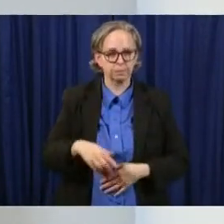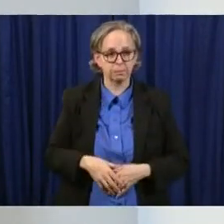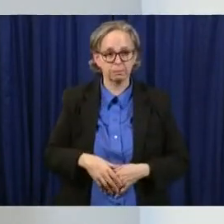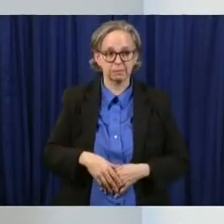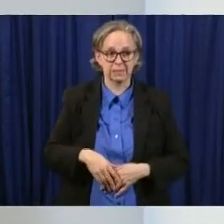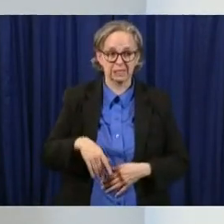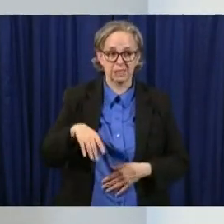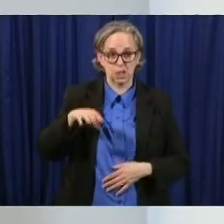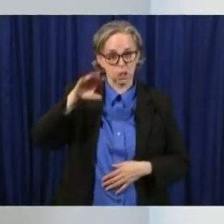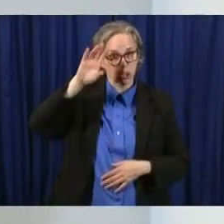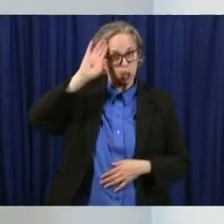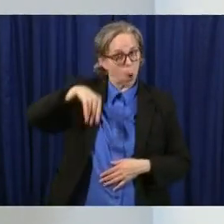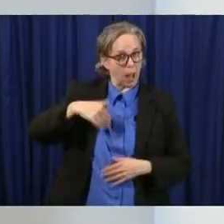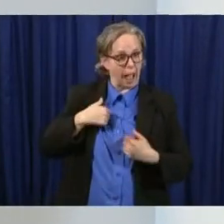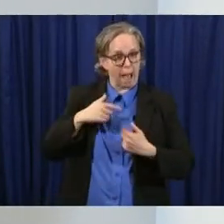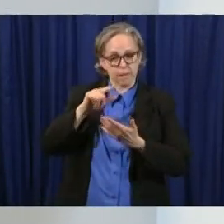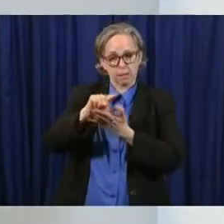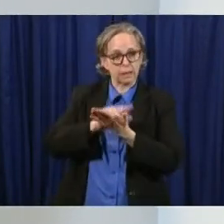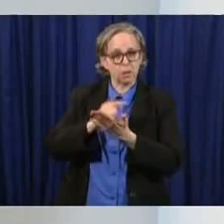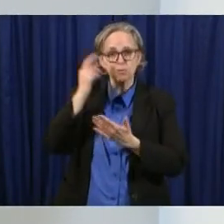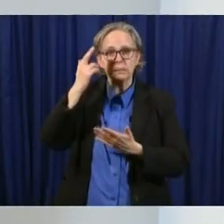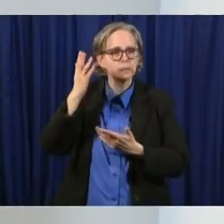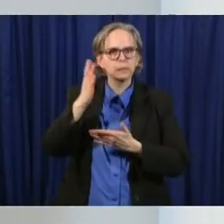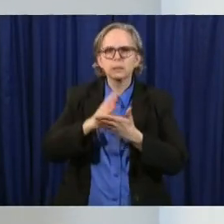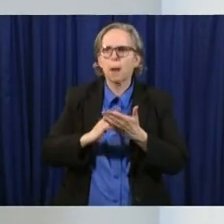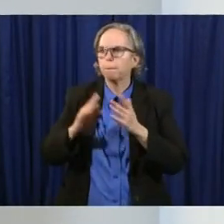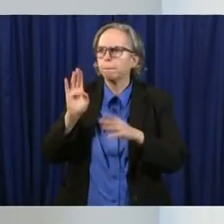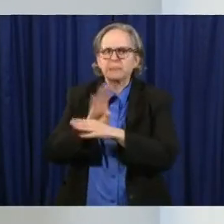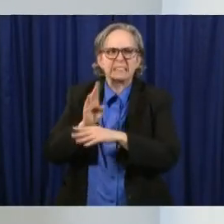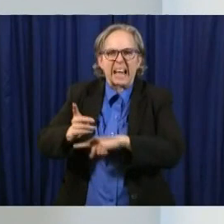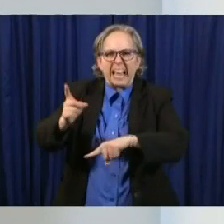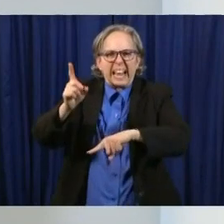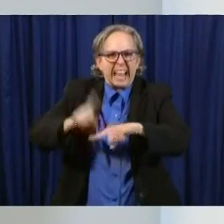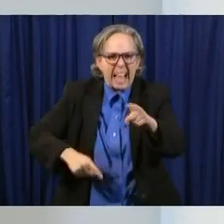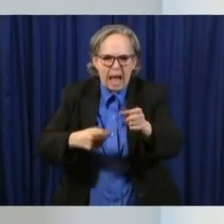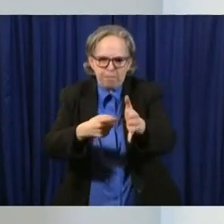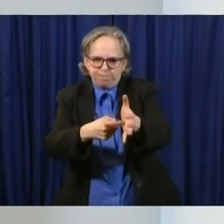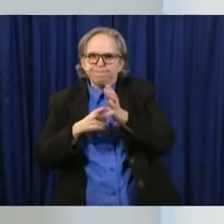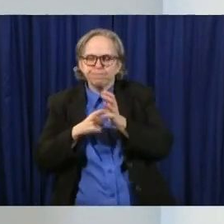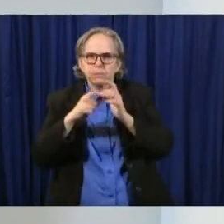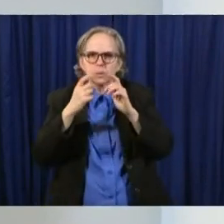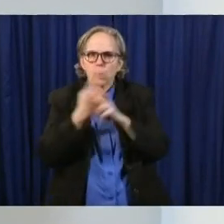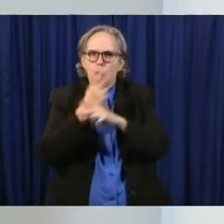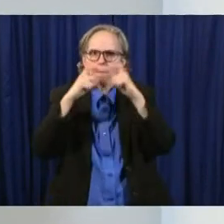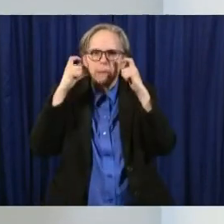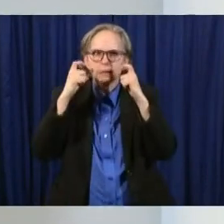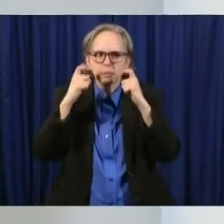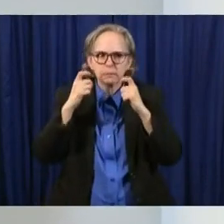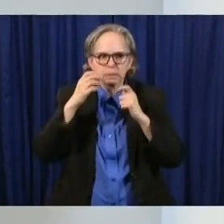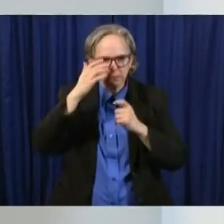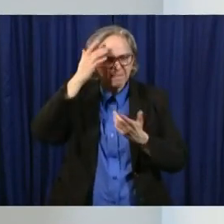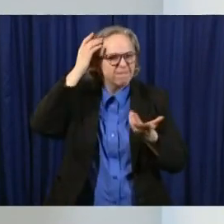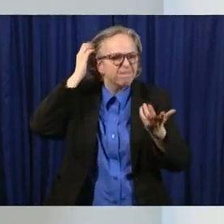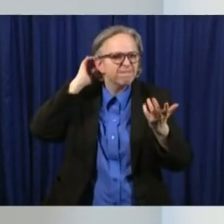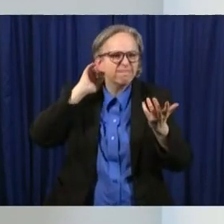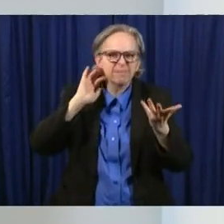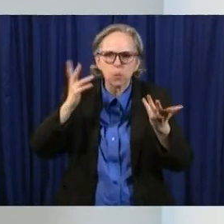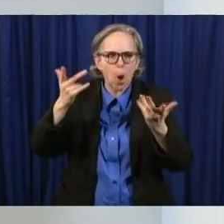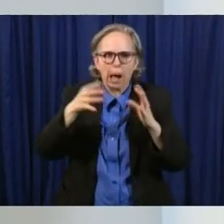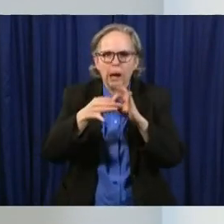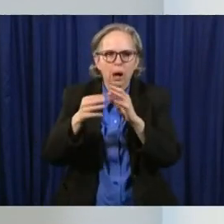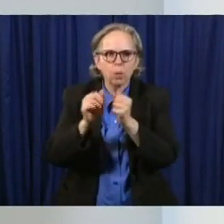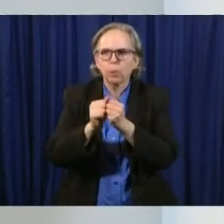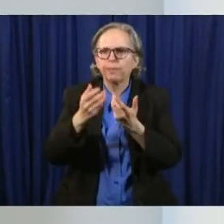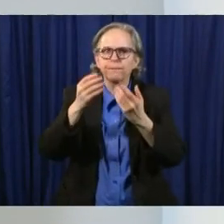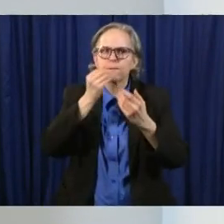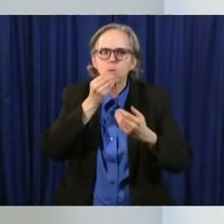that businesses can't require masks um there are there are literally in some food settings that it's that having a cloth